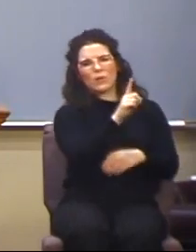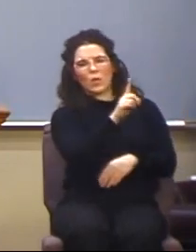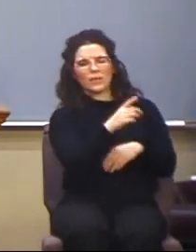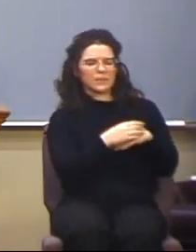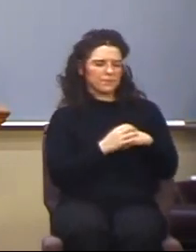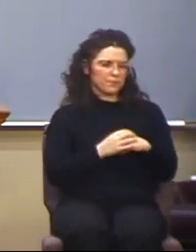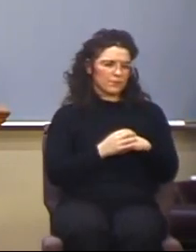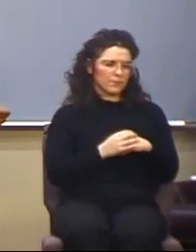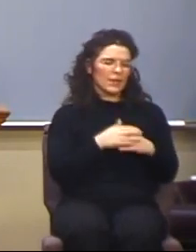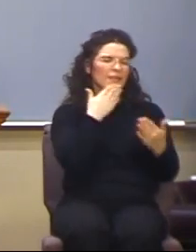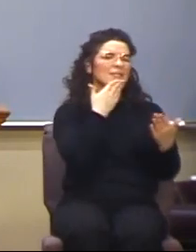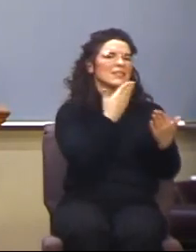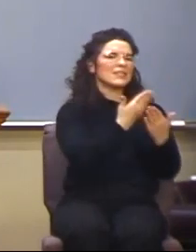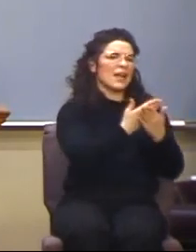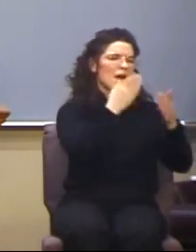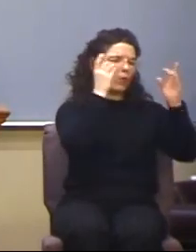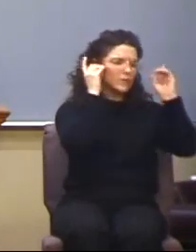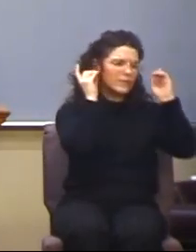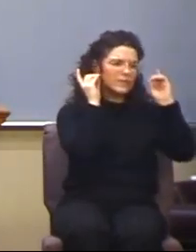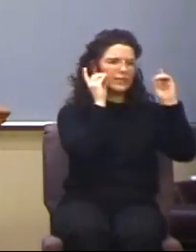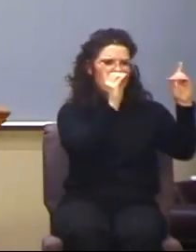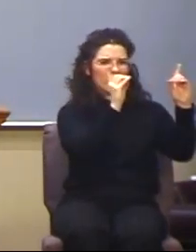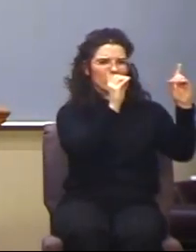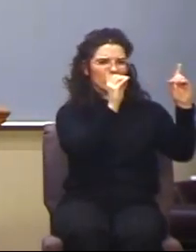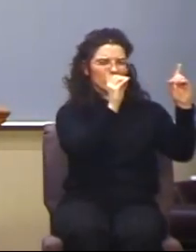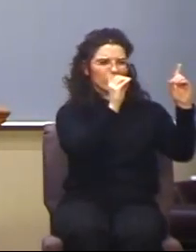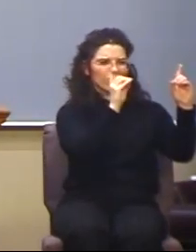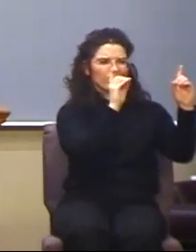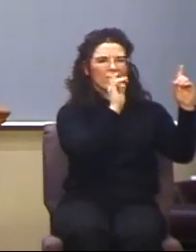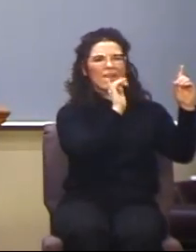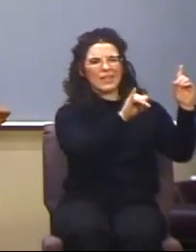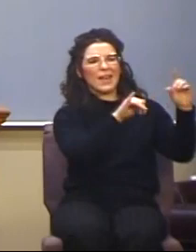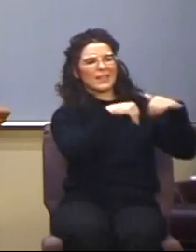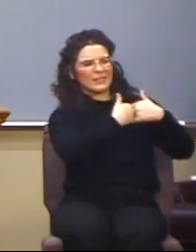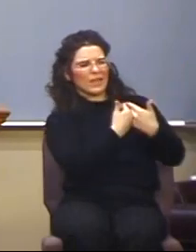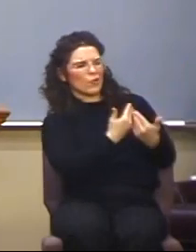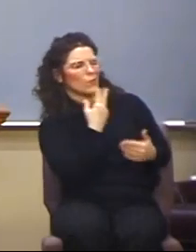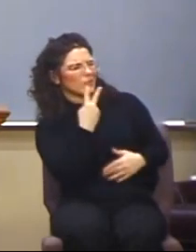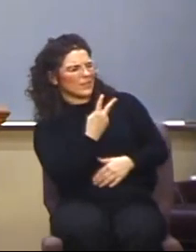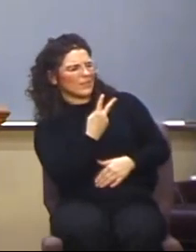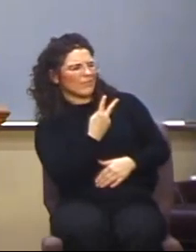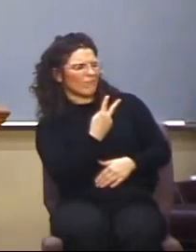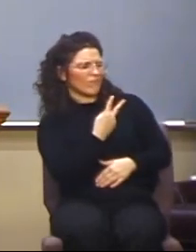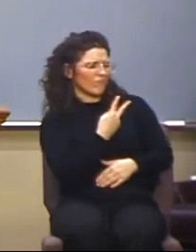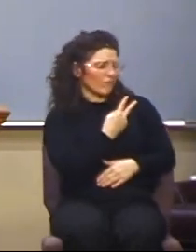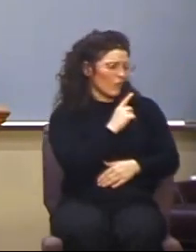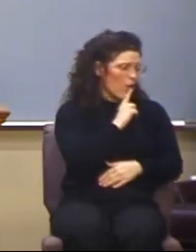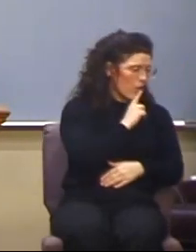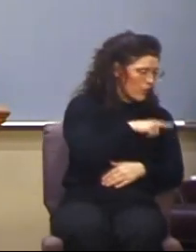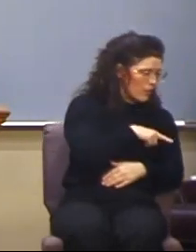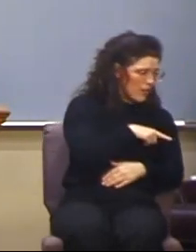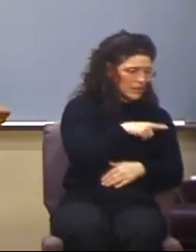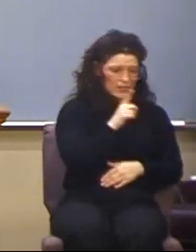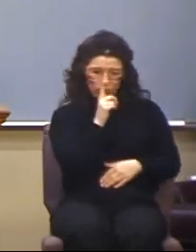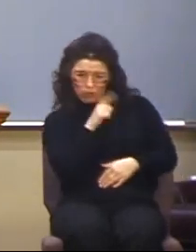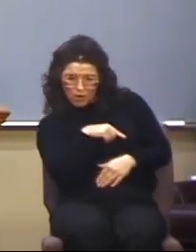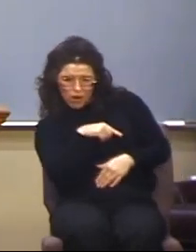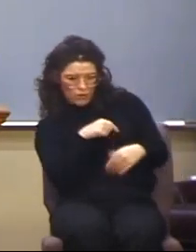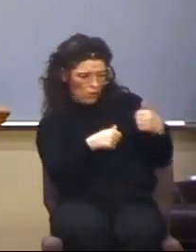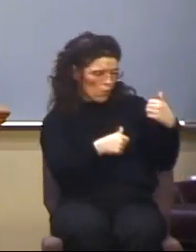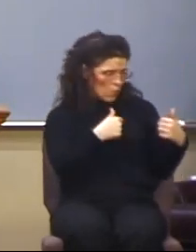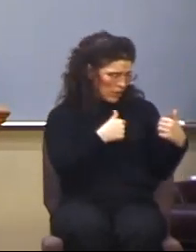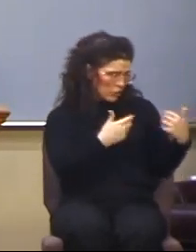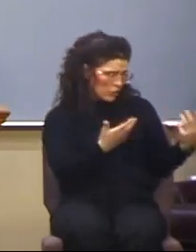sound doctrine is going to be the measure of authenticity. Secondly, verses 4 through